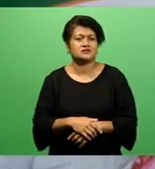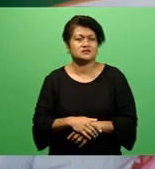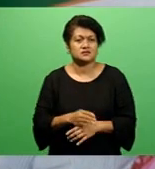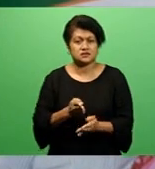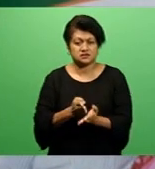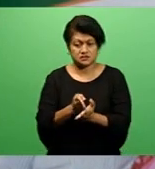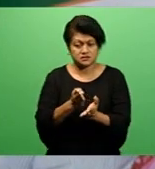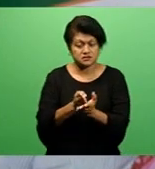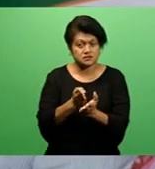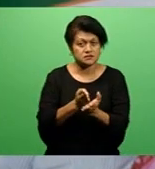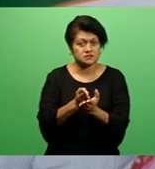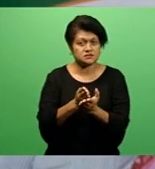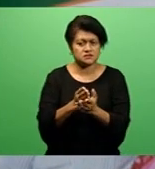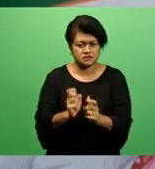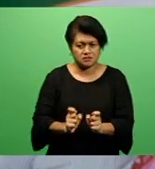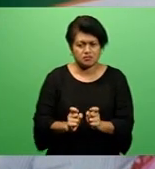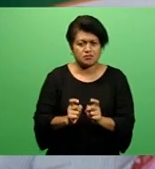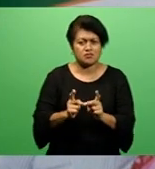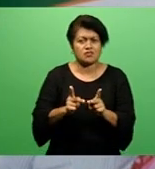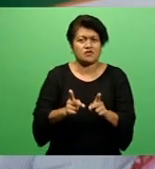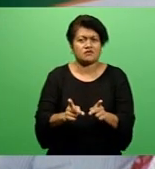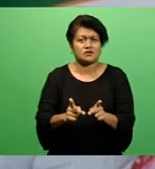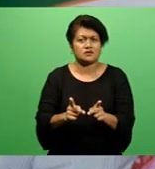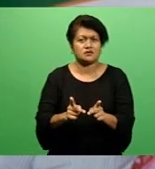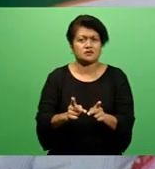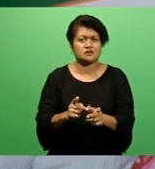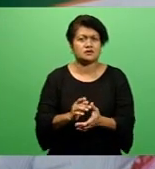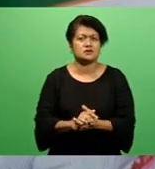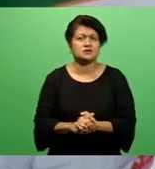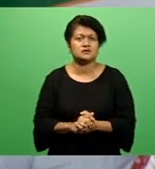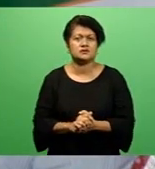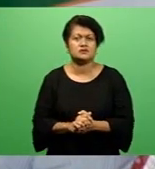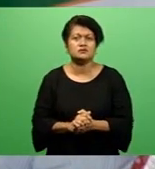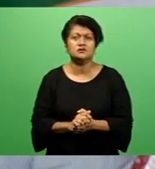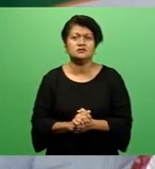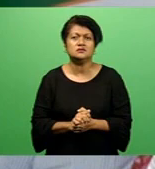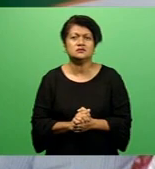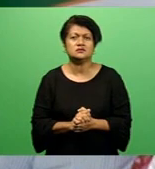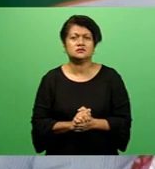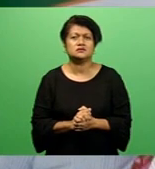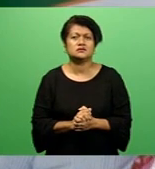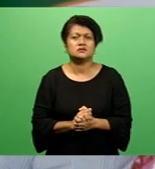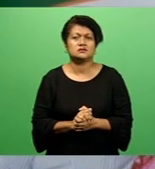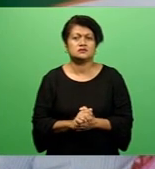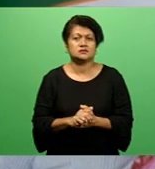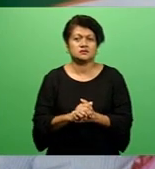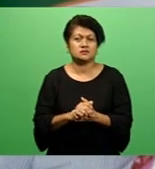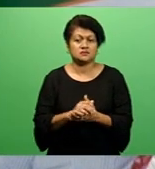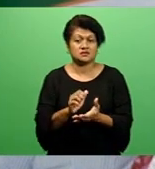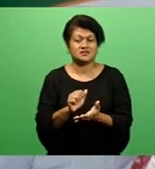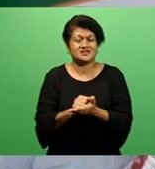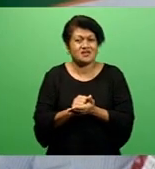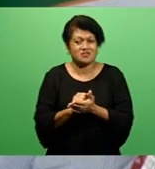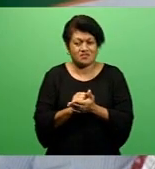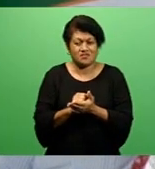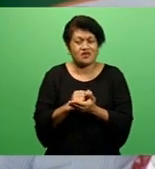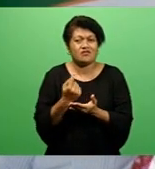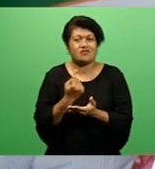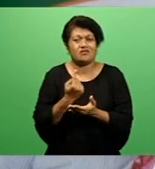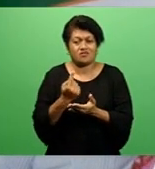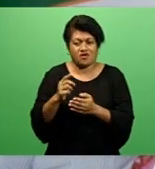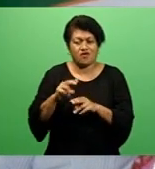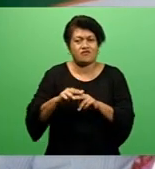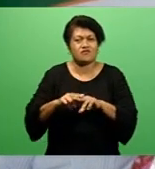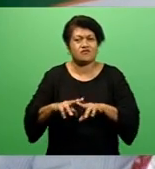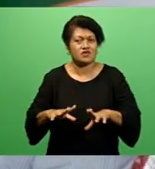like to set aside funds for funeral expenses. They give general directions on how they